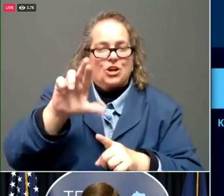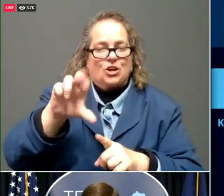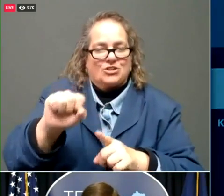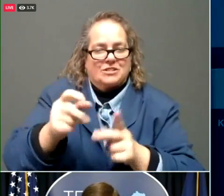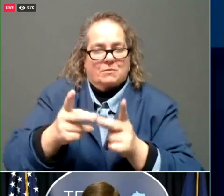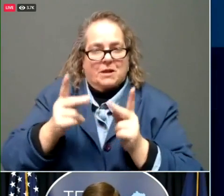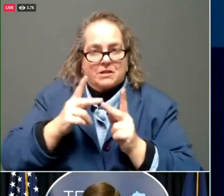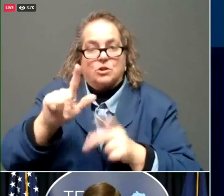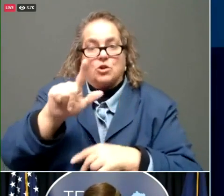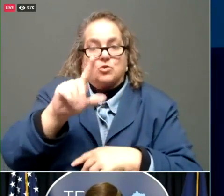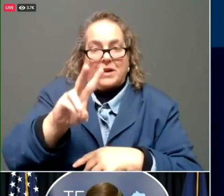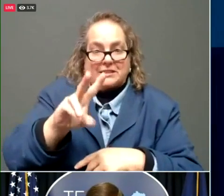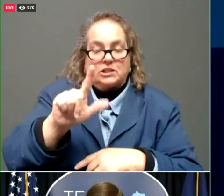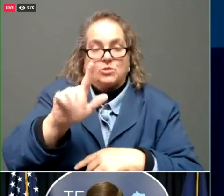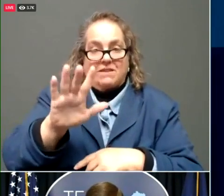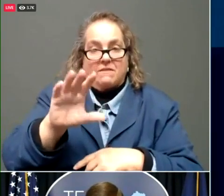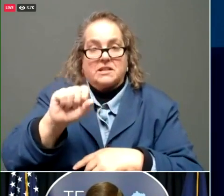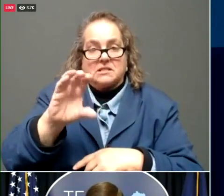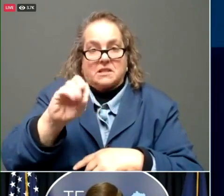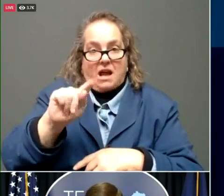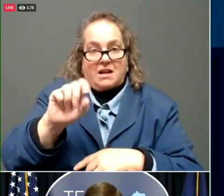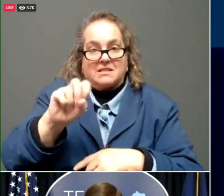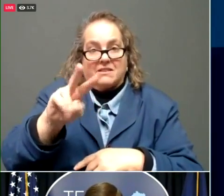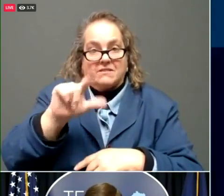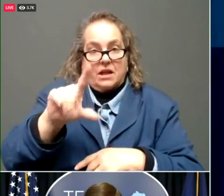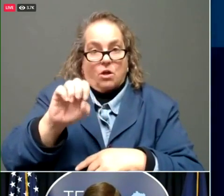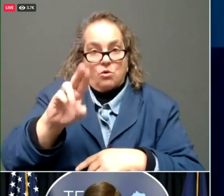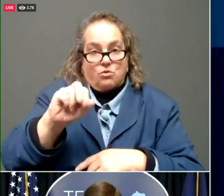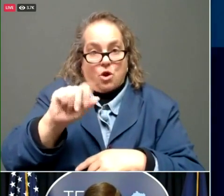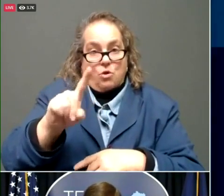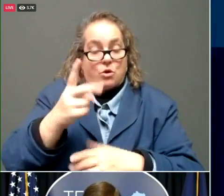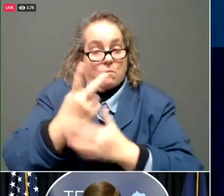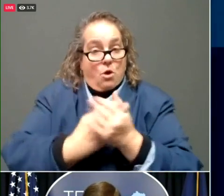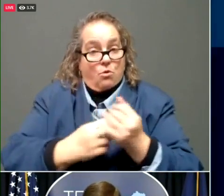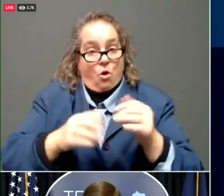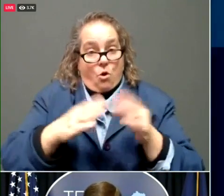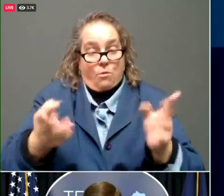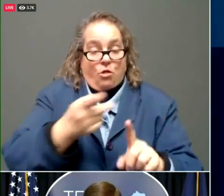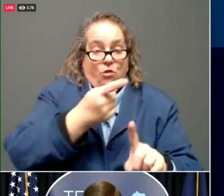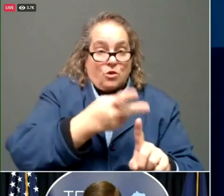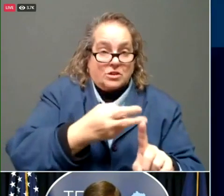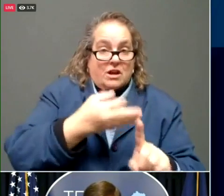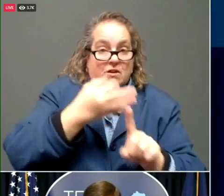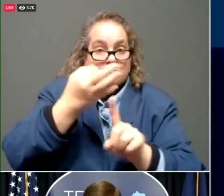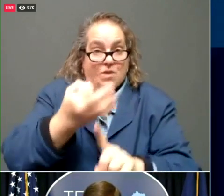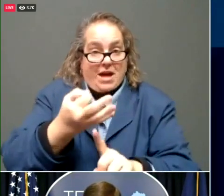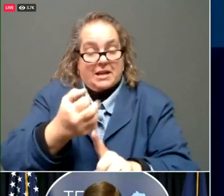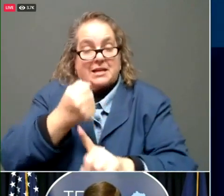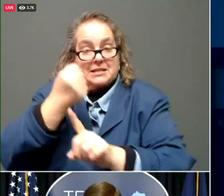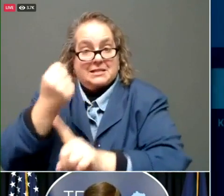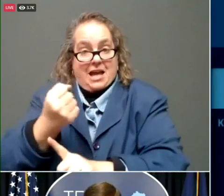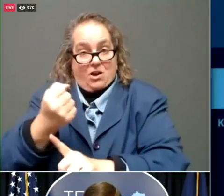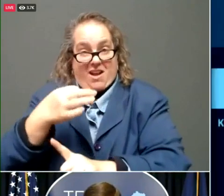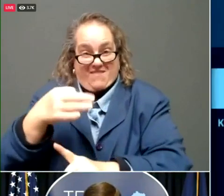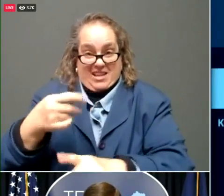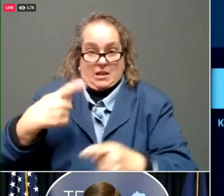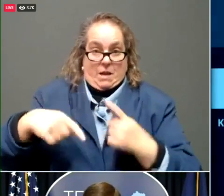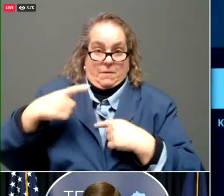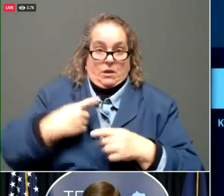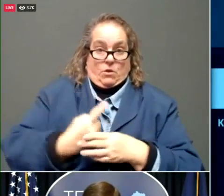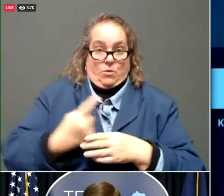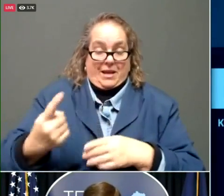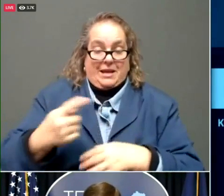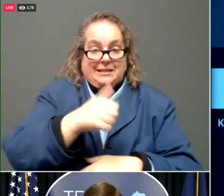Scottsville Road. Both sites open Thursday, Friday, Saturday of this coming week, 10 a.m.